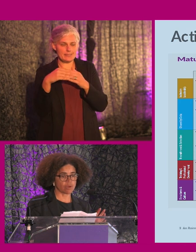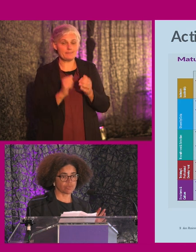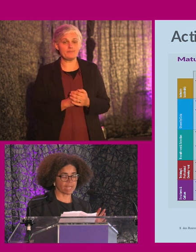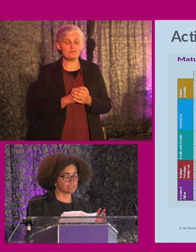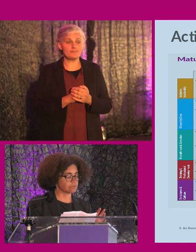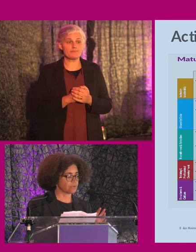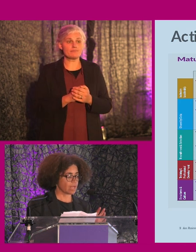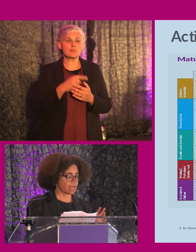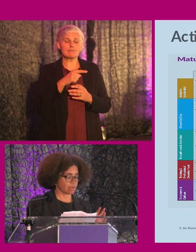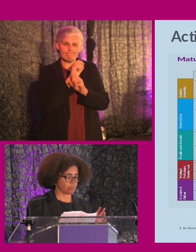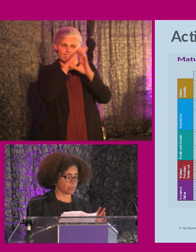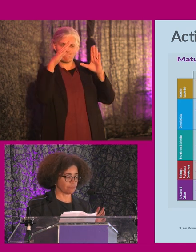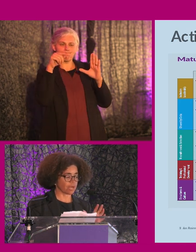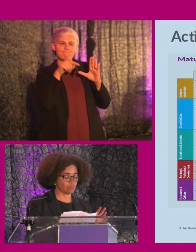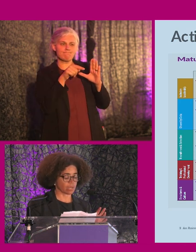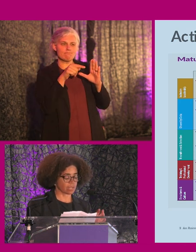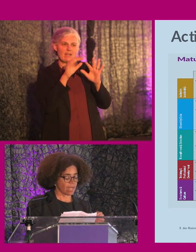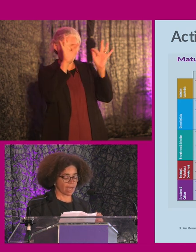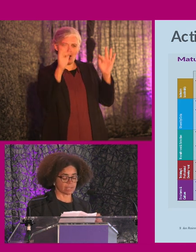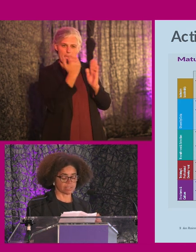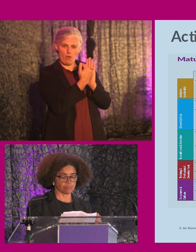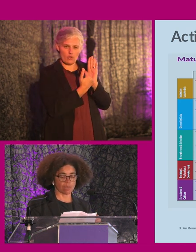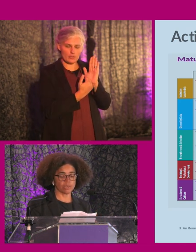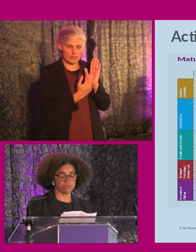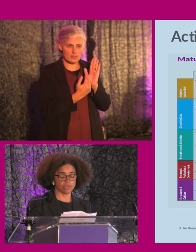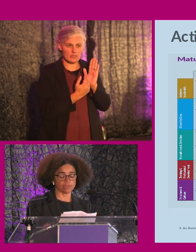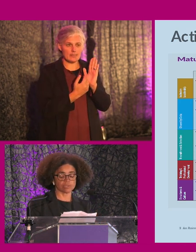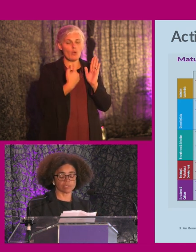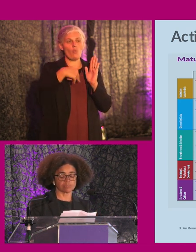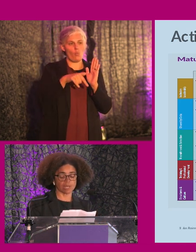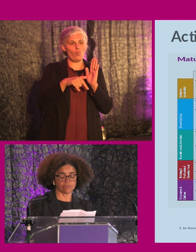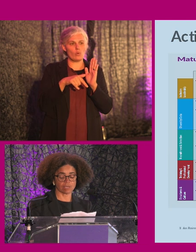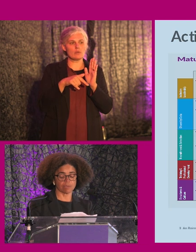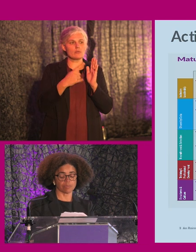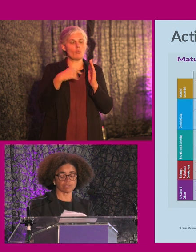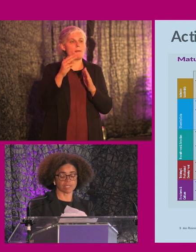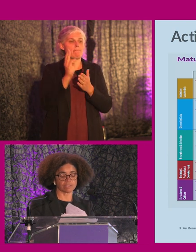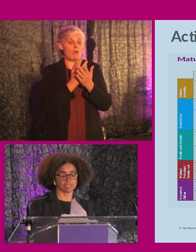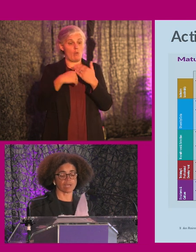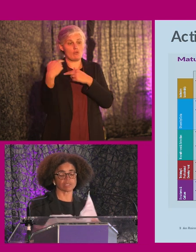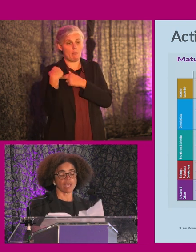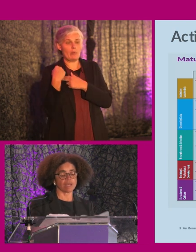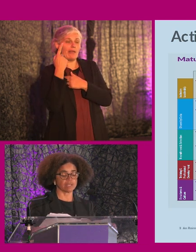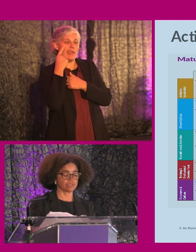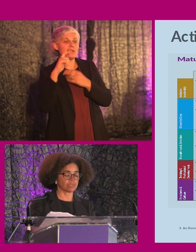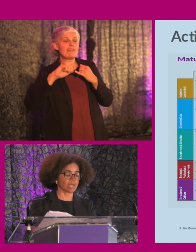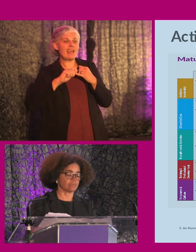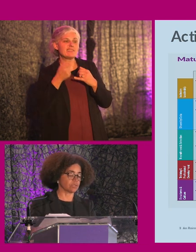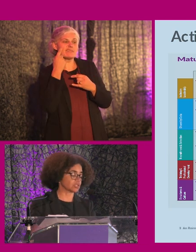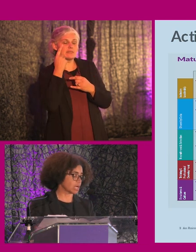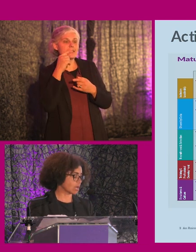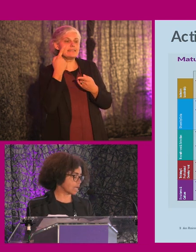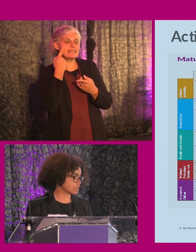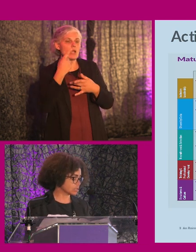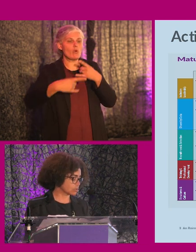quite a comprehensive framework. And, and we, we undertook as part of our commitment to test it out and then just to kind of,